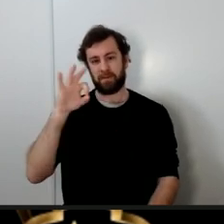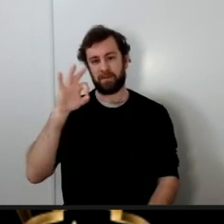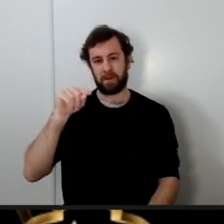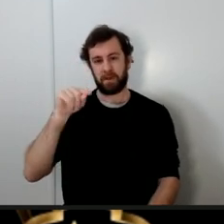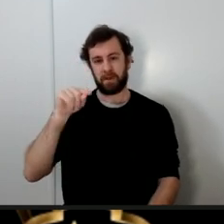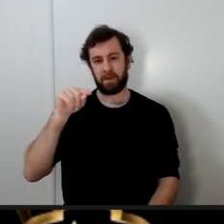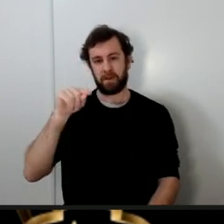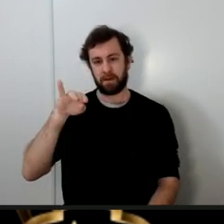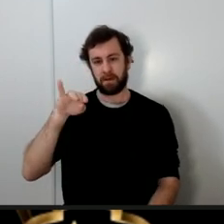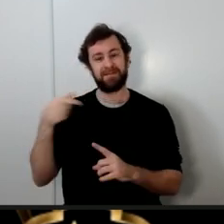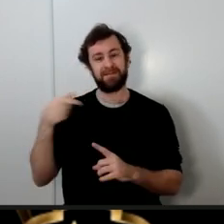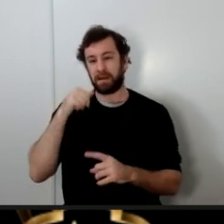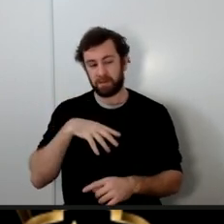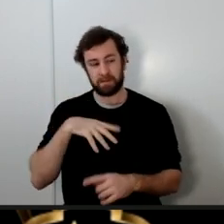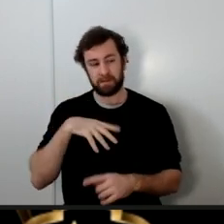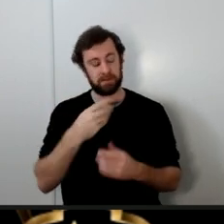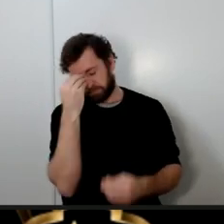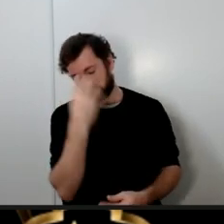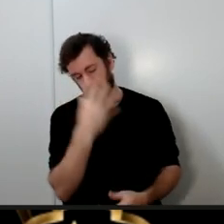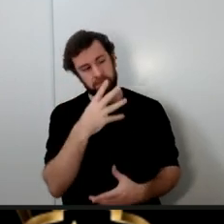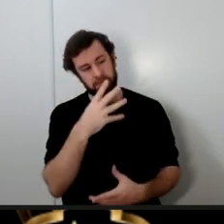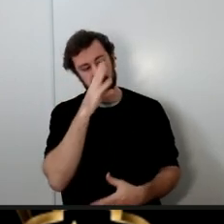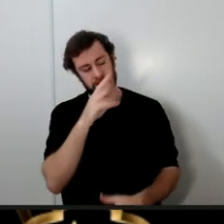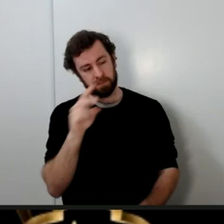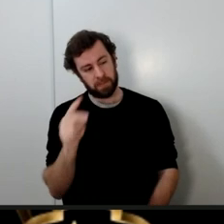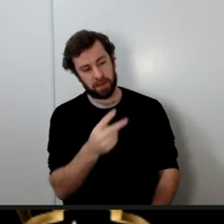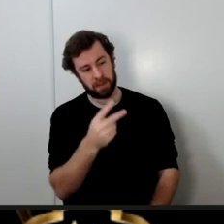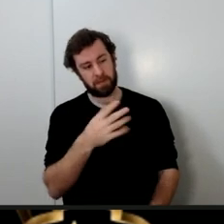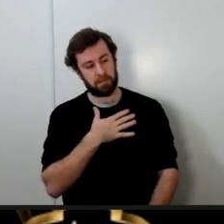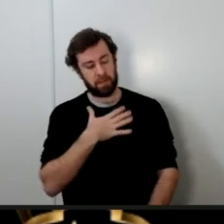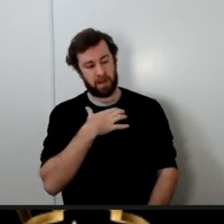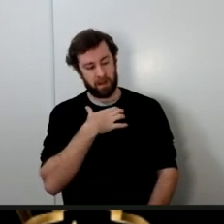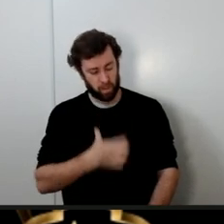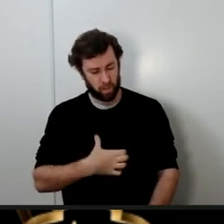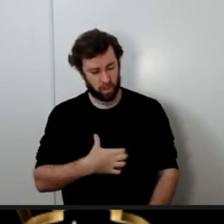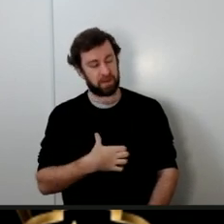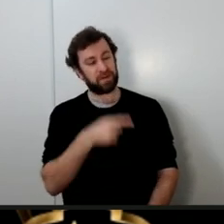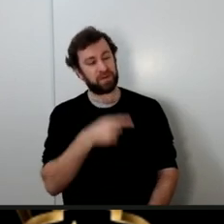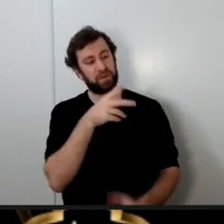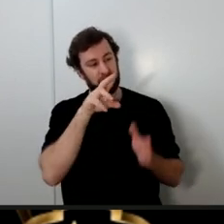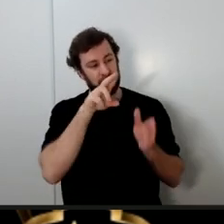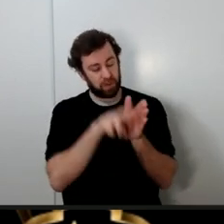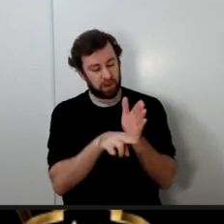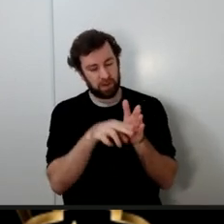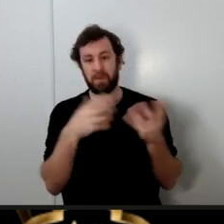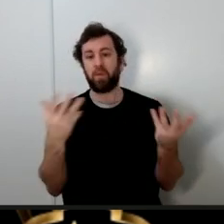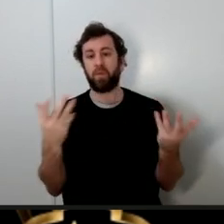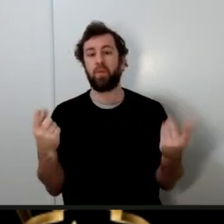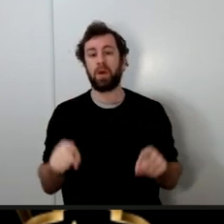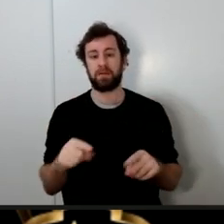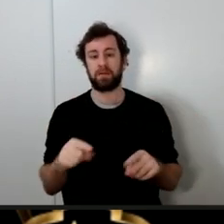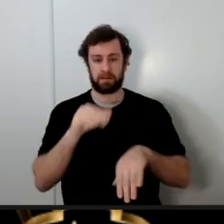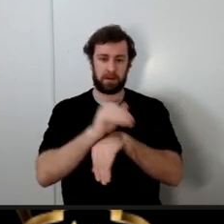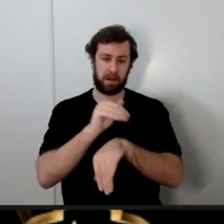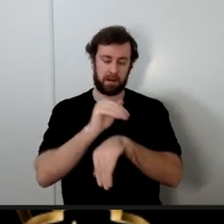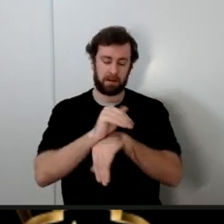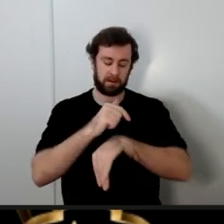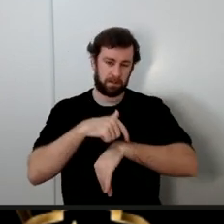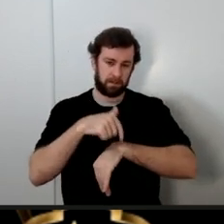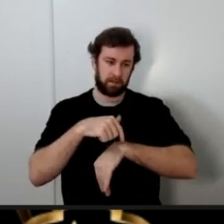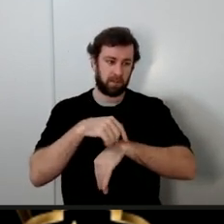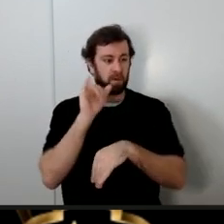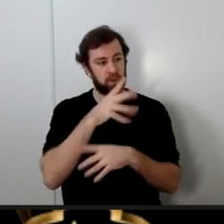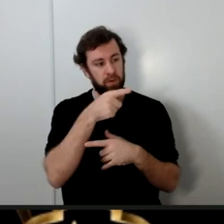him oh Ali my will is that you bury me at night and you pray on me